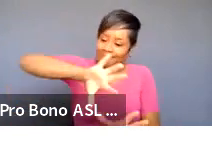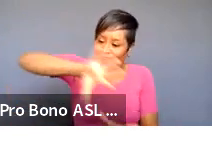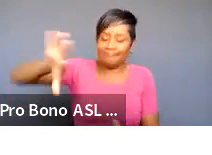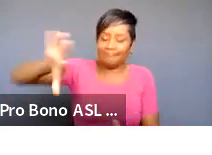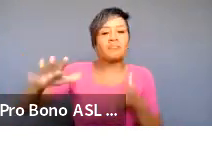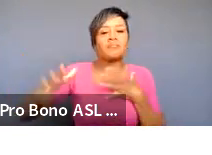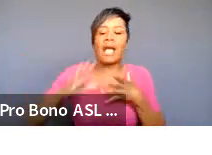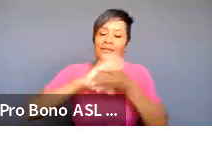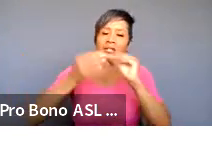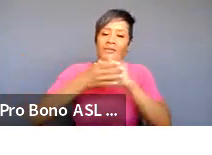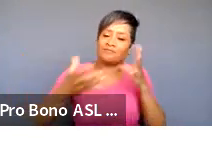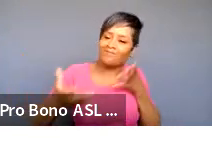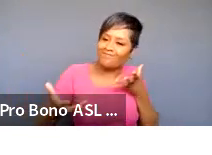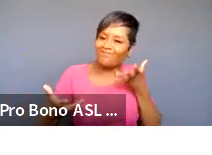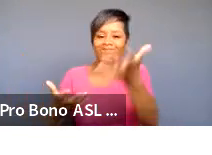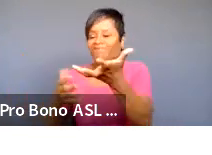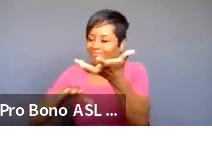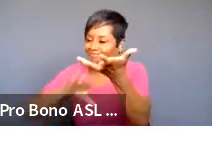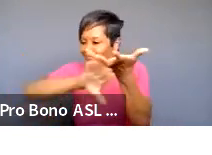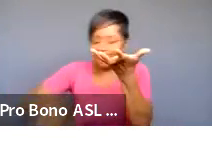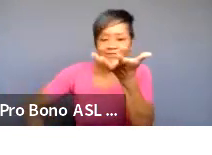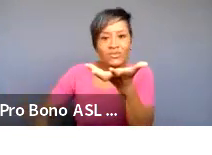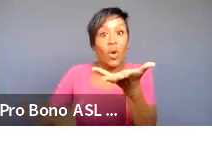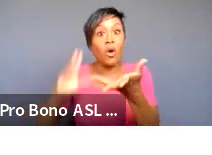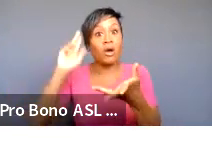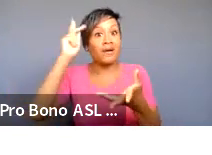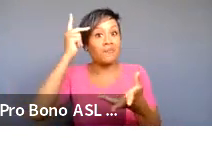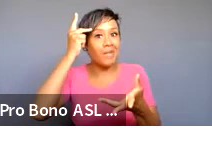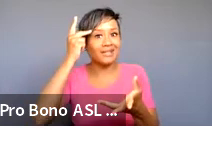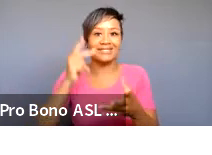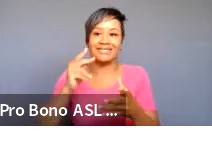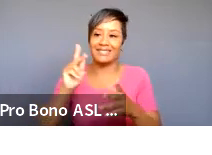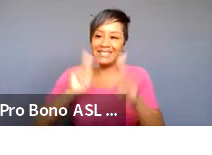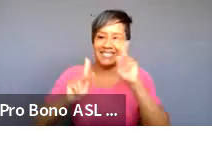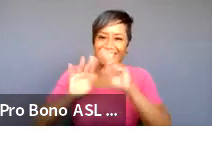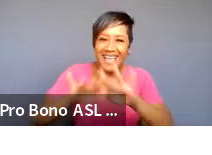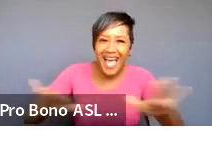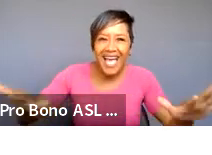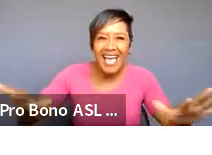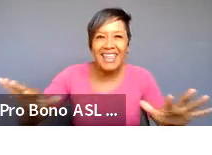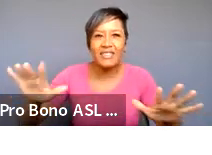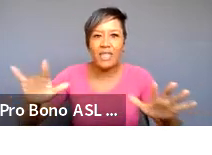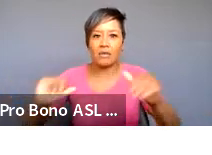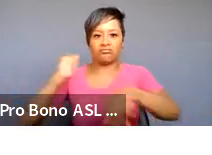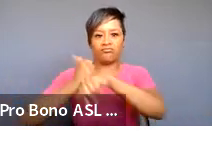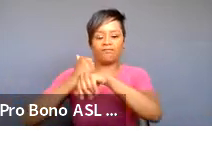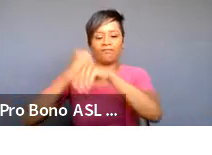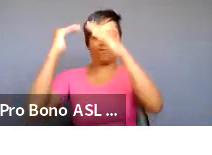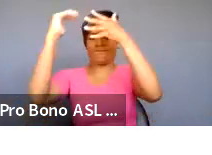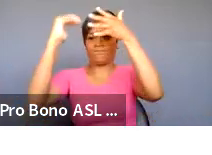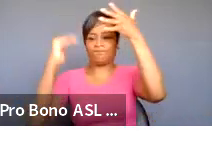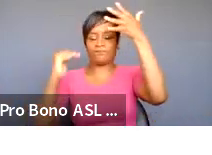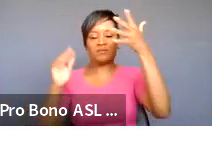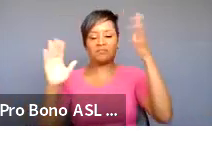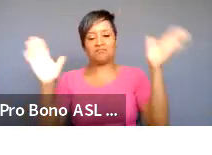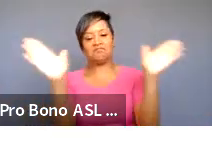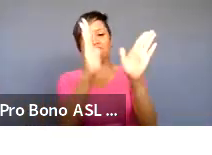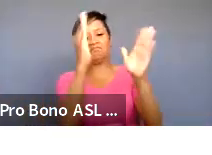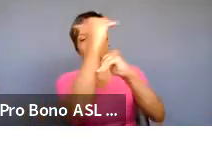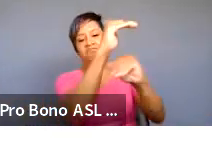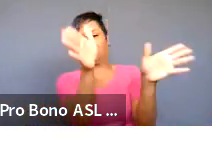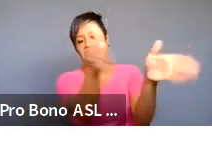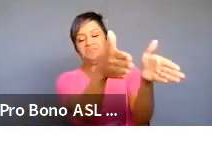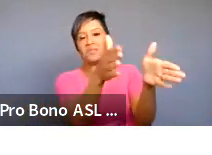so the politics and societal measures that have have traditionally placed you in a box you're